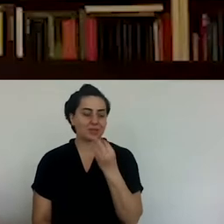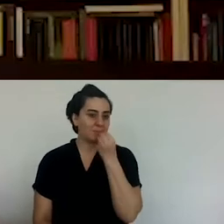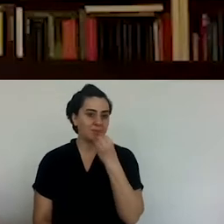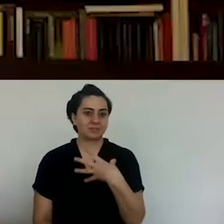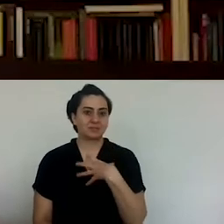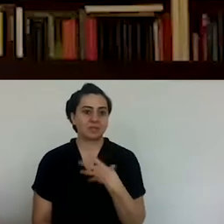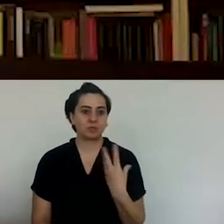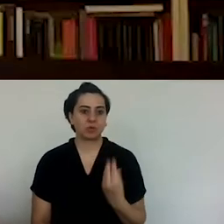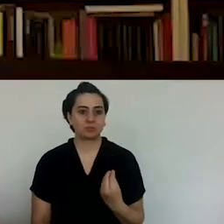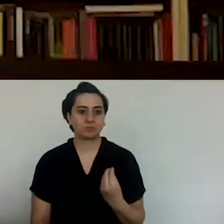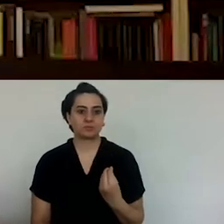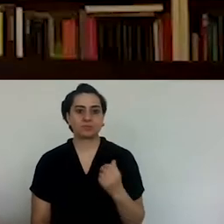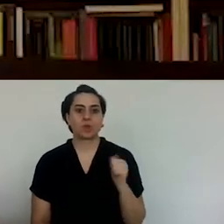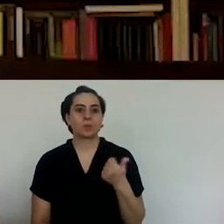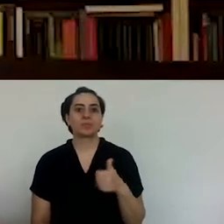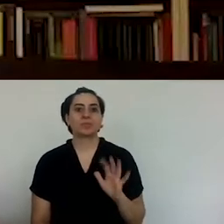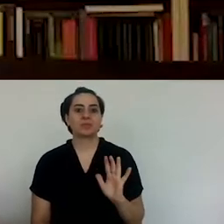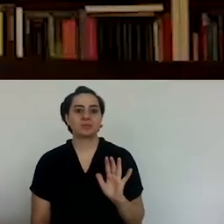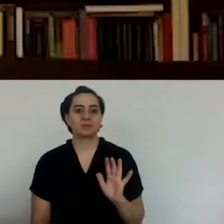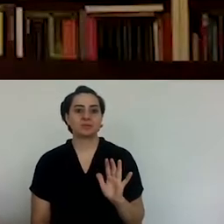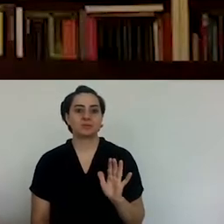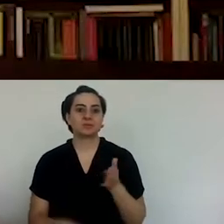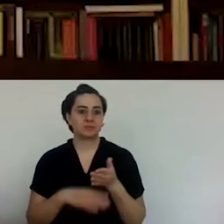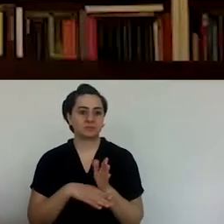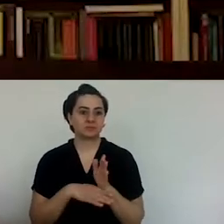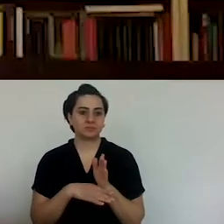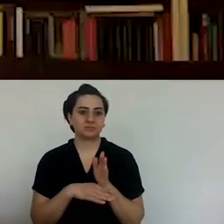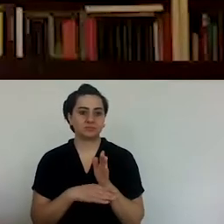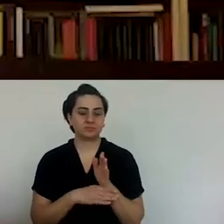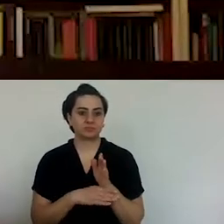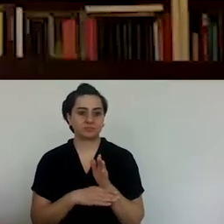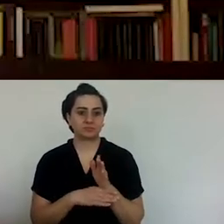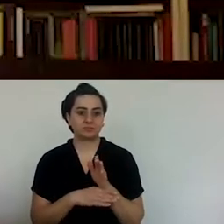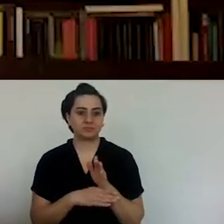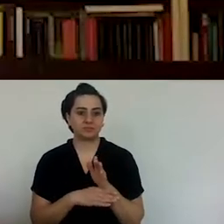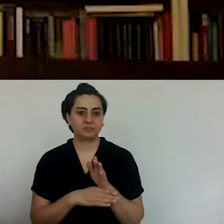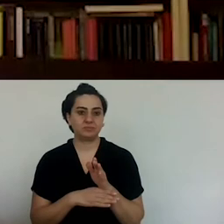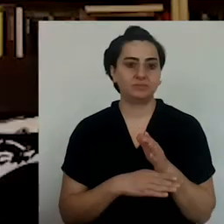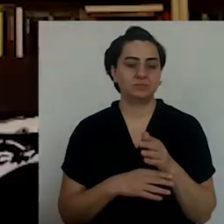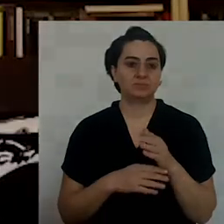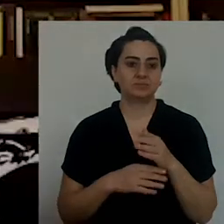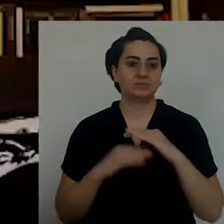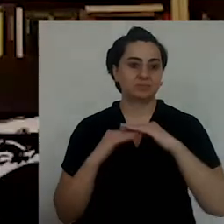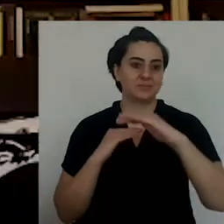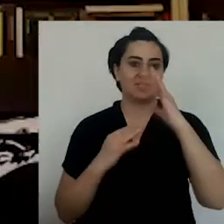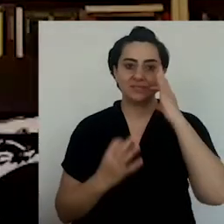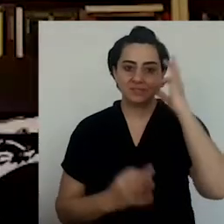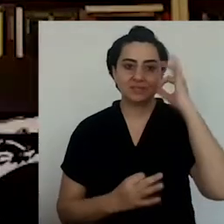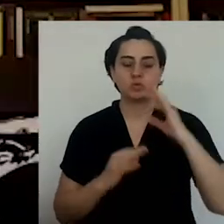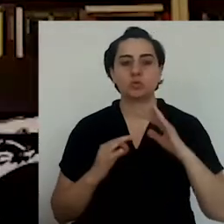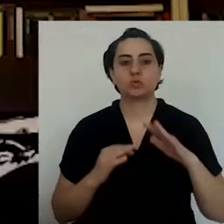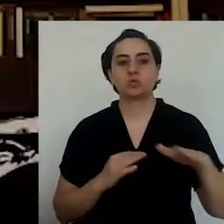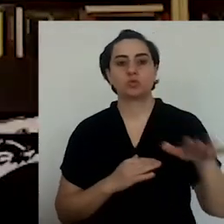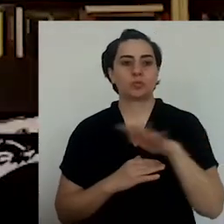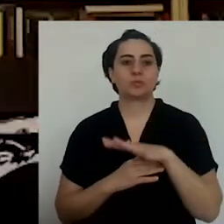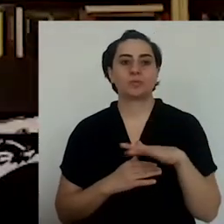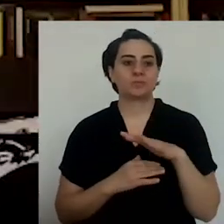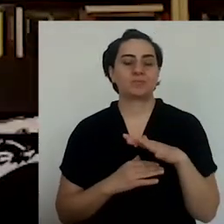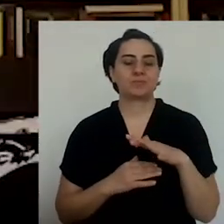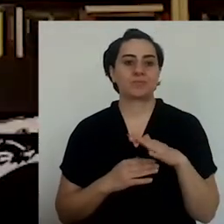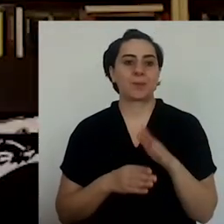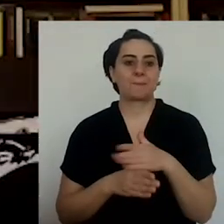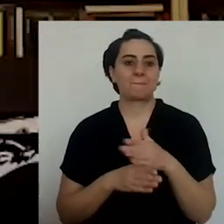it is not really important who owns that food.